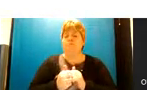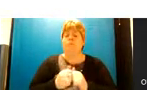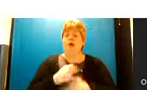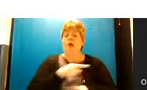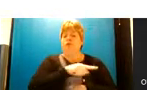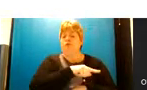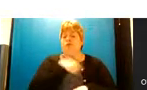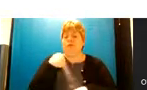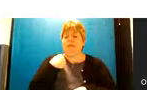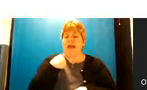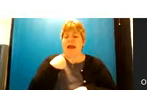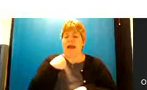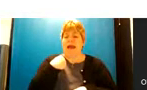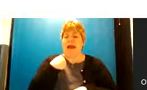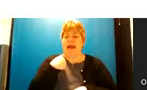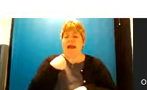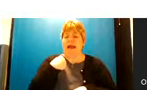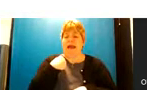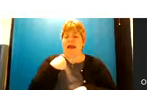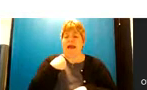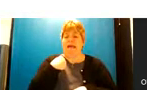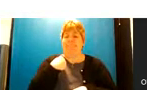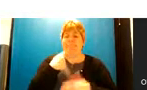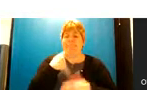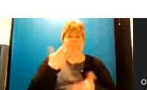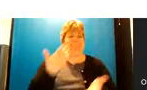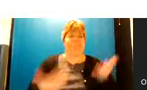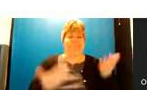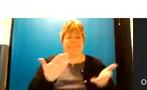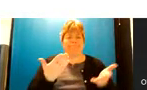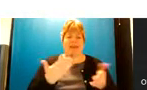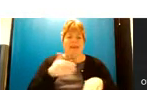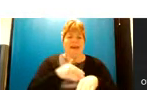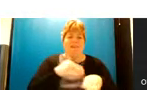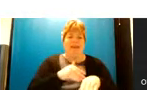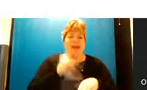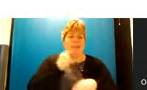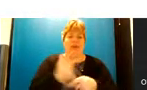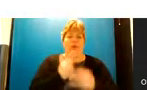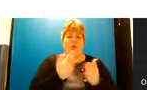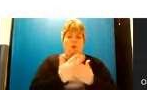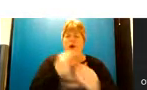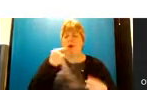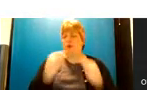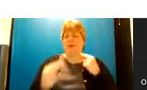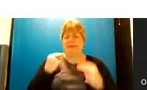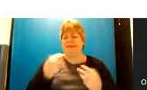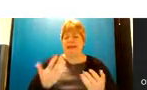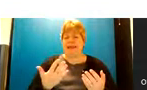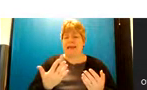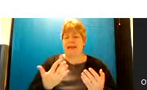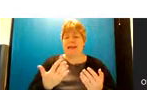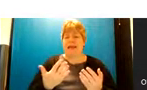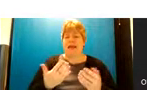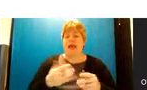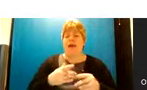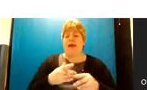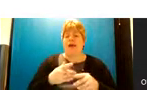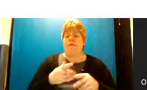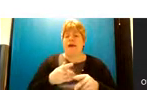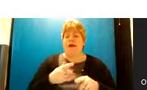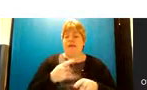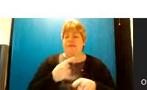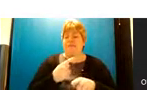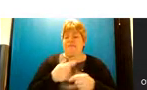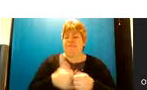ideation completion disproportionately affects people who are autistic um and by extension uh